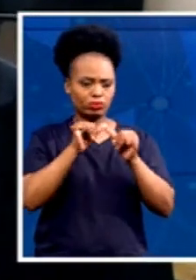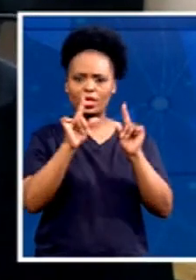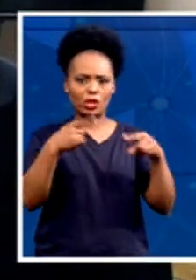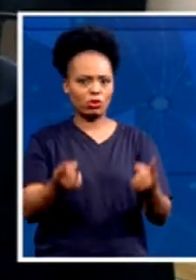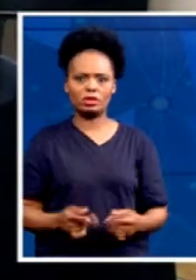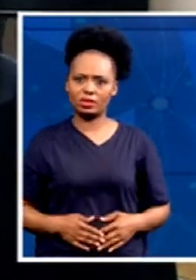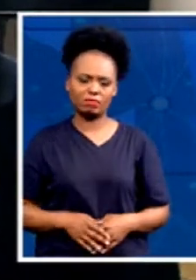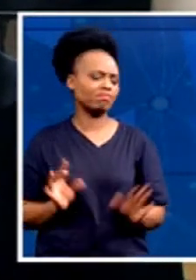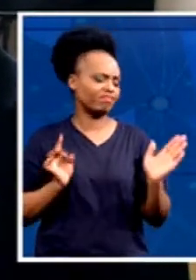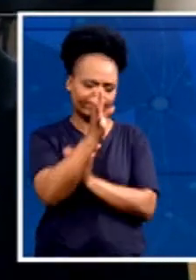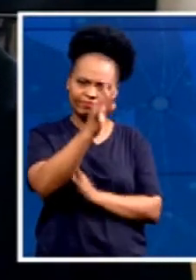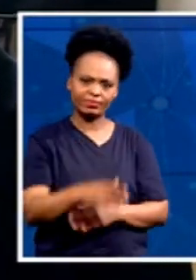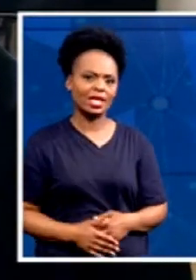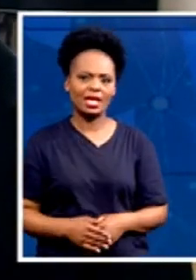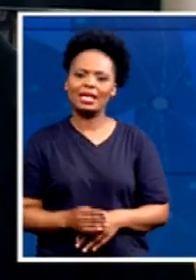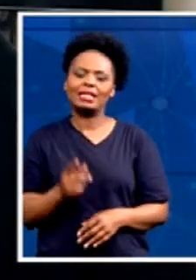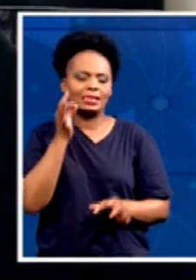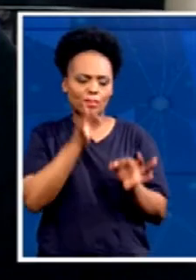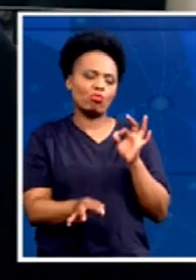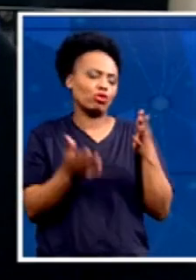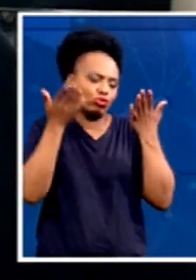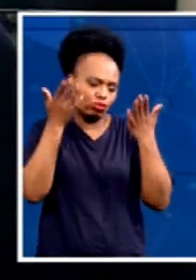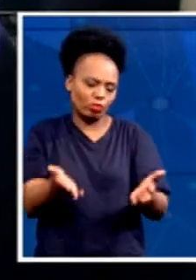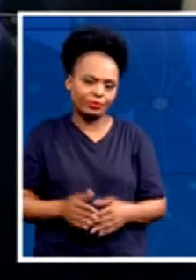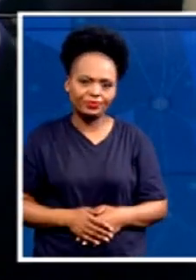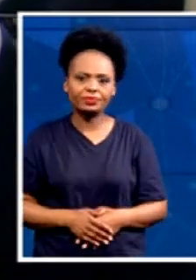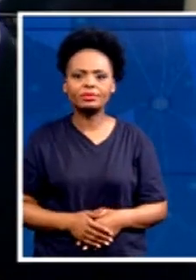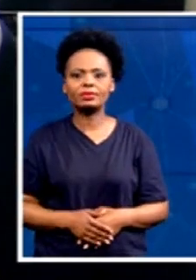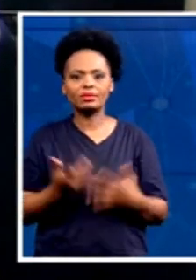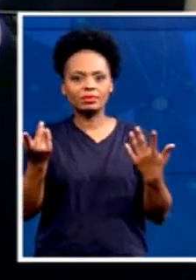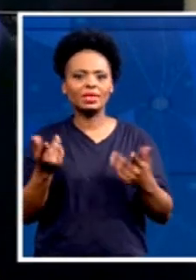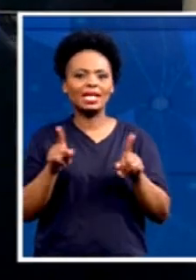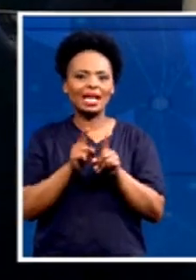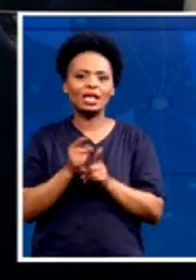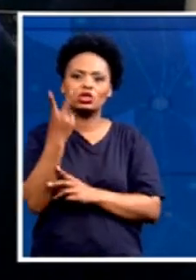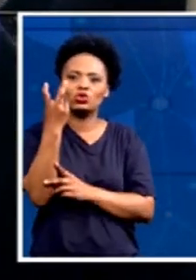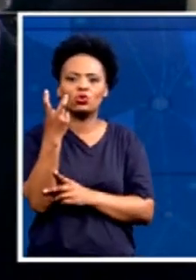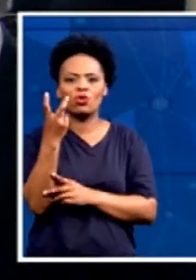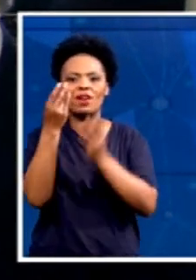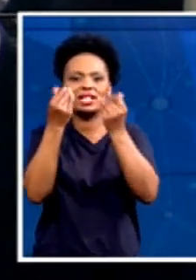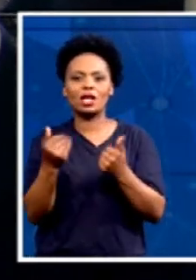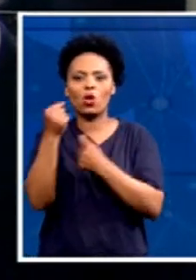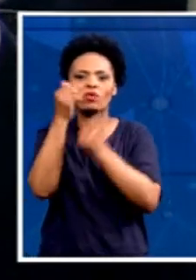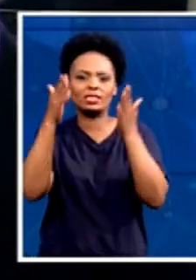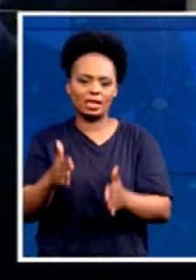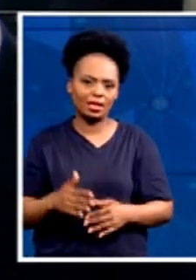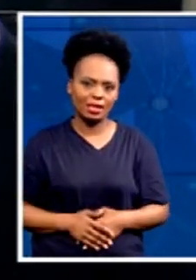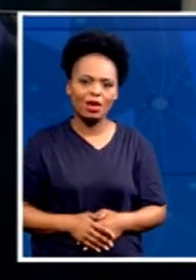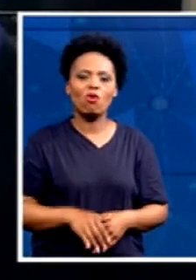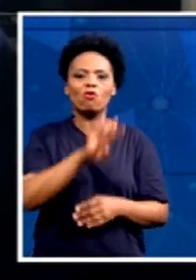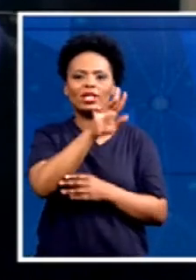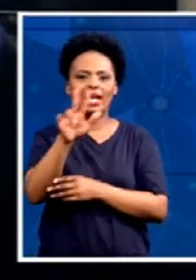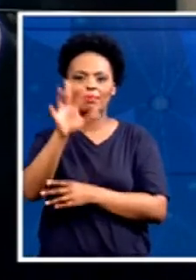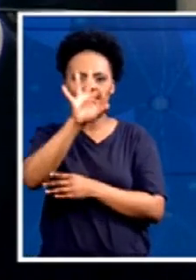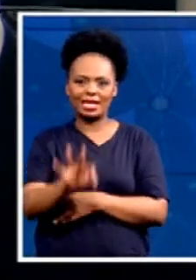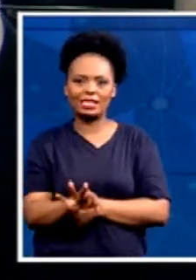take two financial officers. I mean, it is disturbing that 48% of them are not qualified for their job and they're